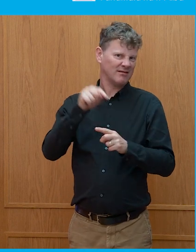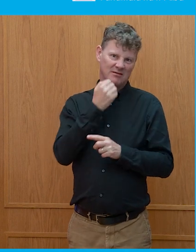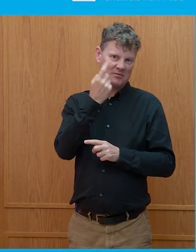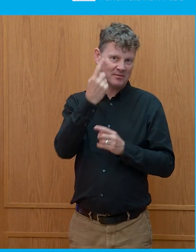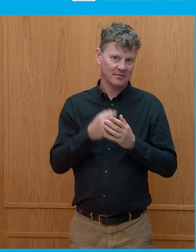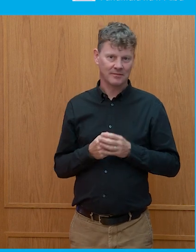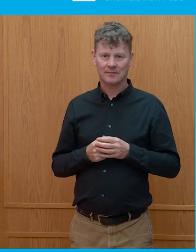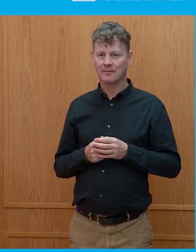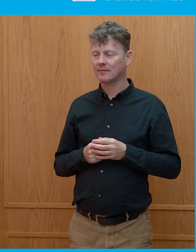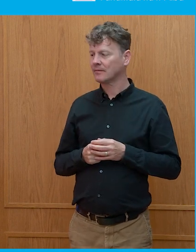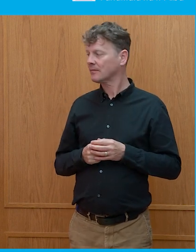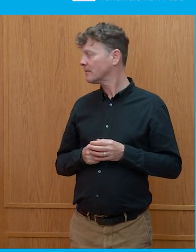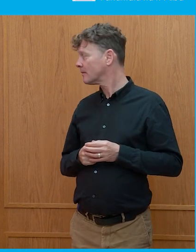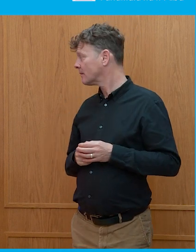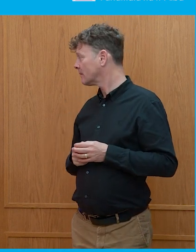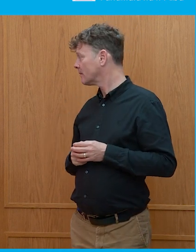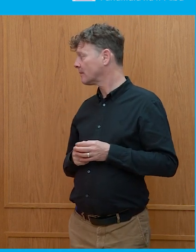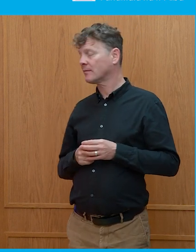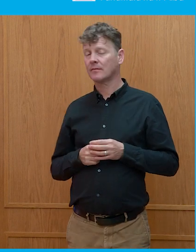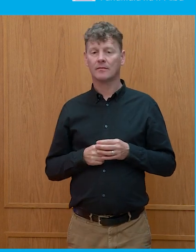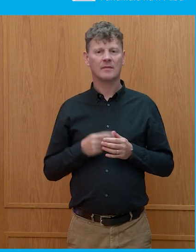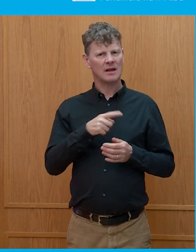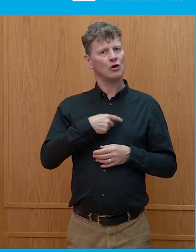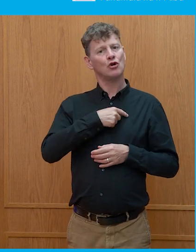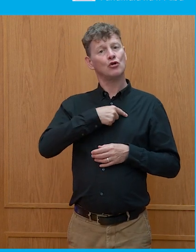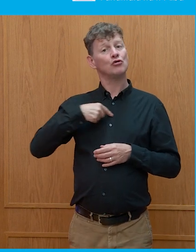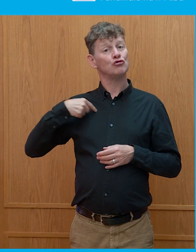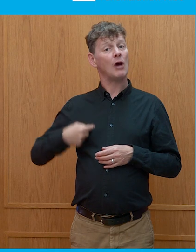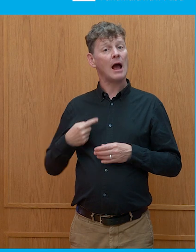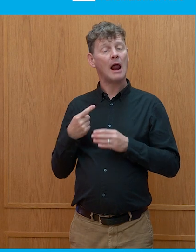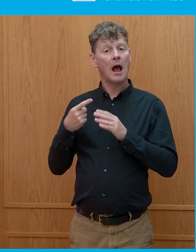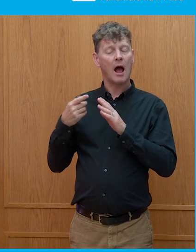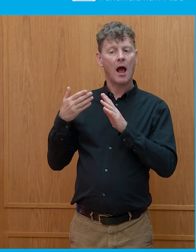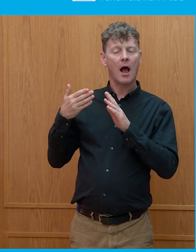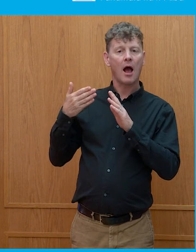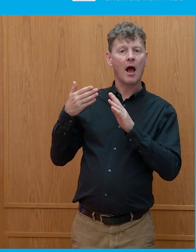Richard China is one of the issues, actually, that does break through in US politics.